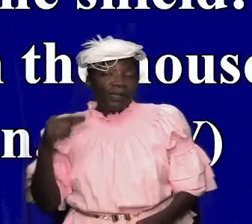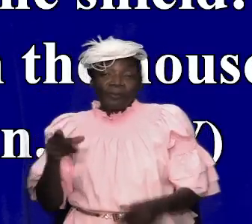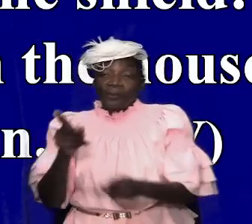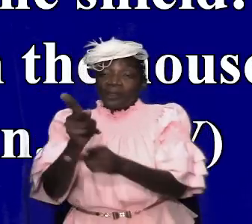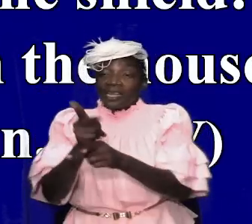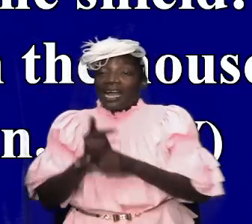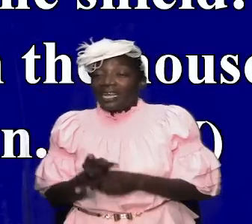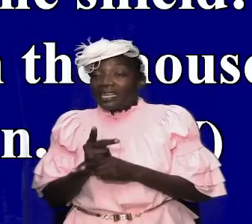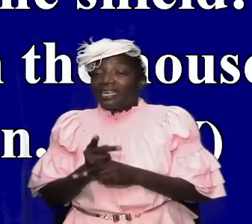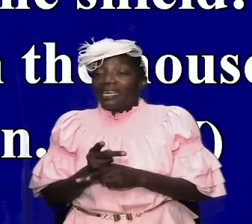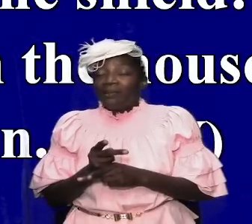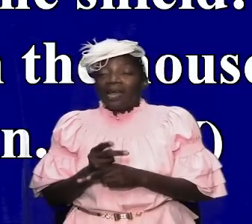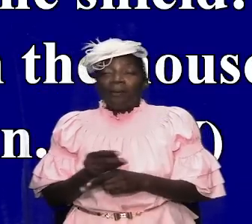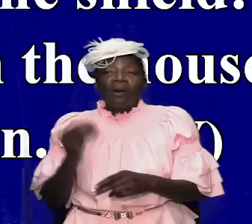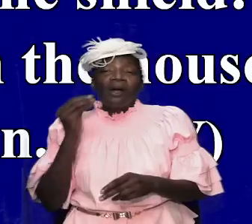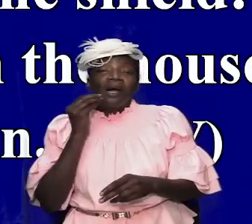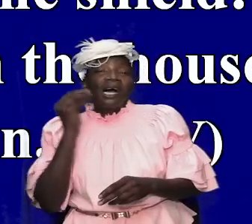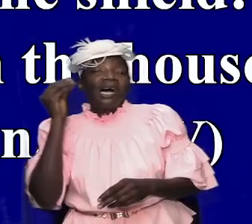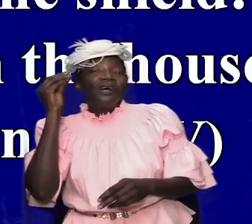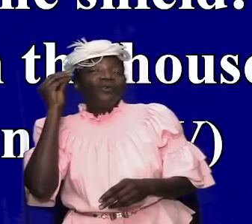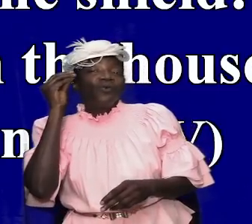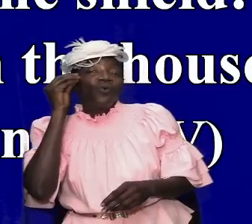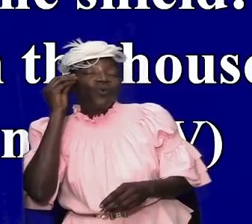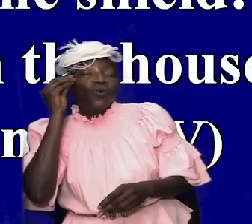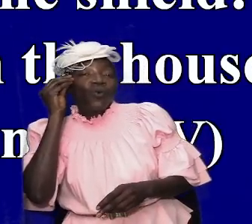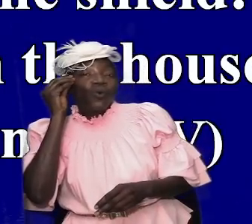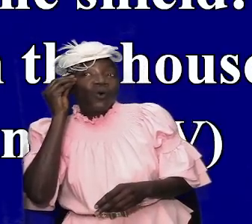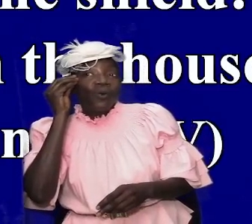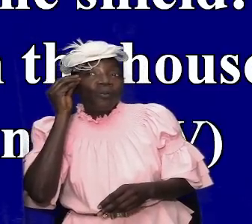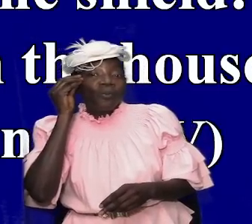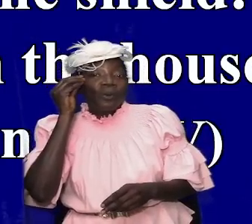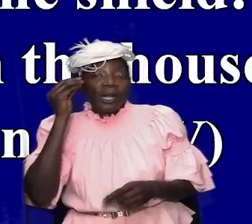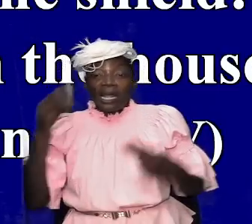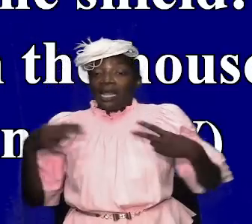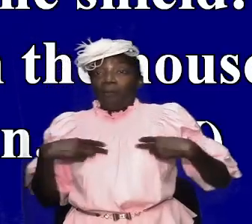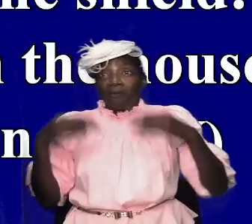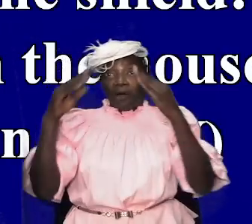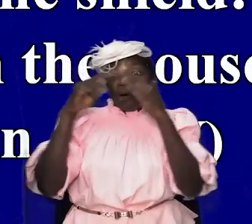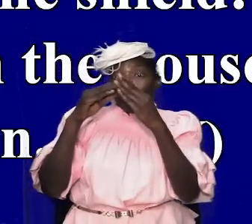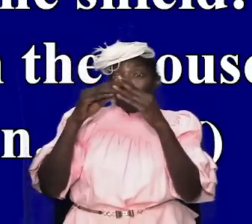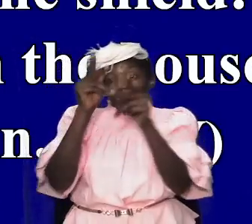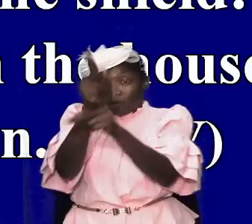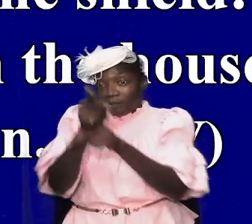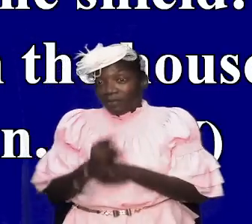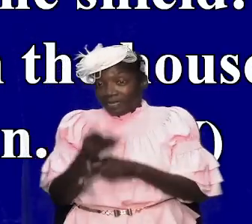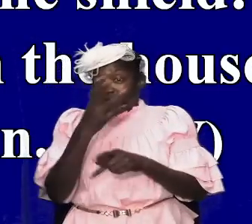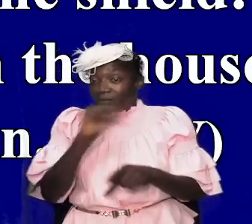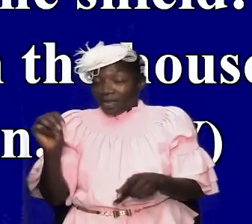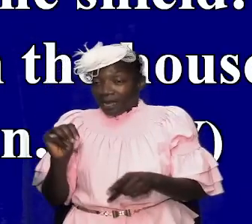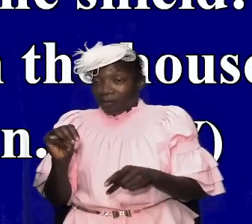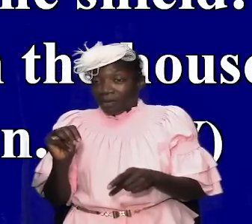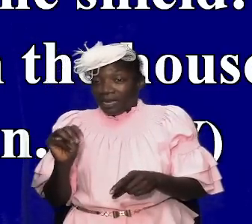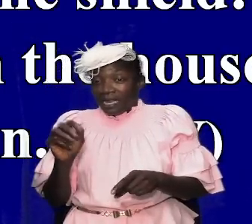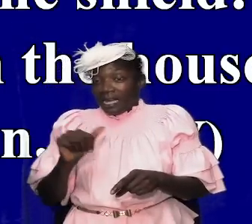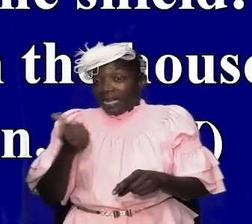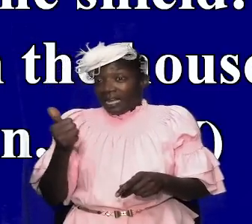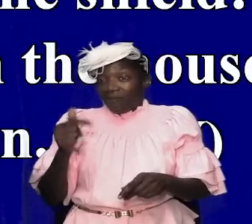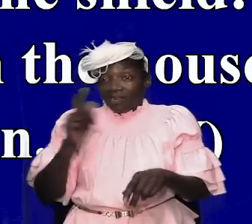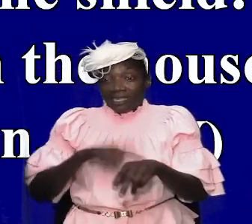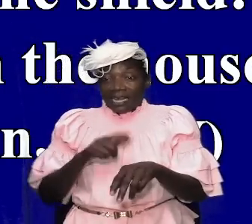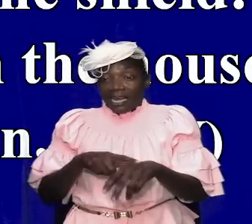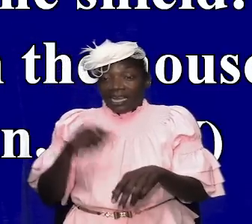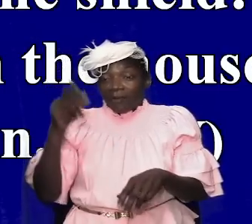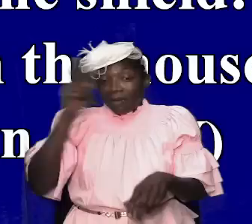his home in the forest of lebanon he had a house where he would keep them and whenever time king solomon was